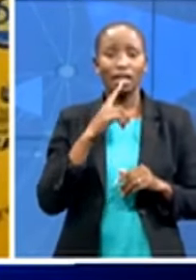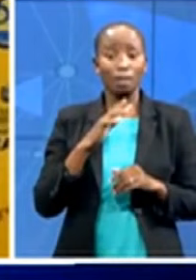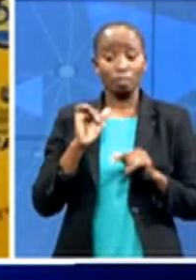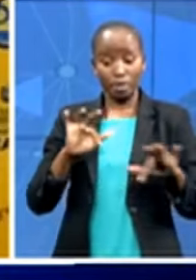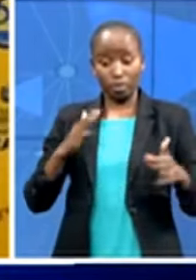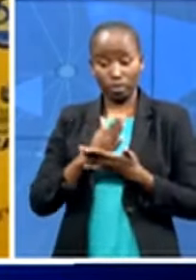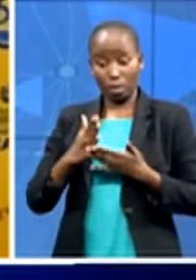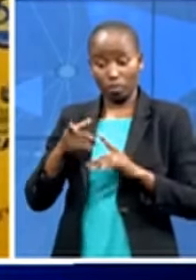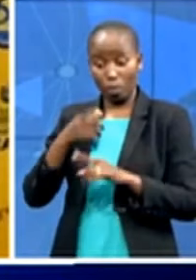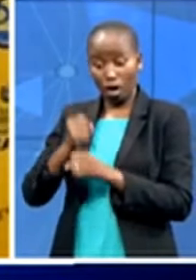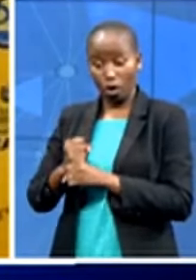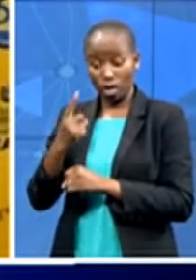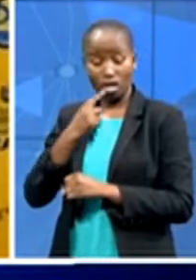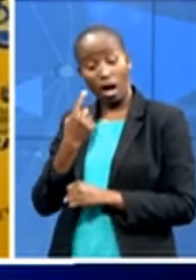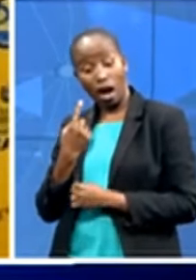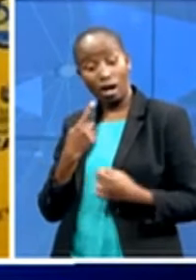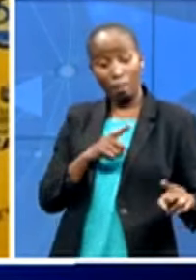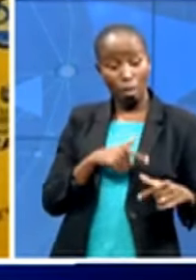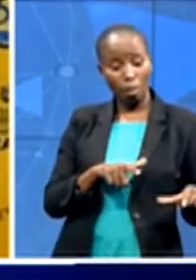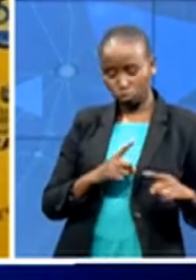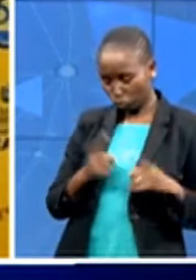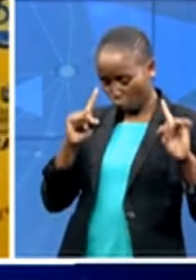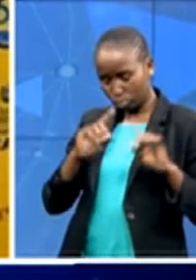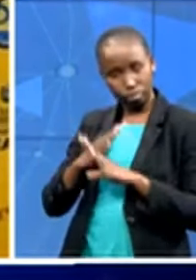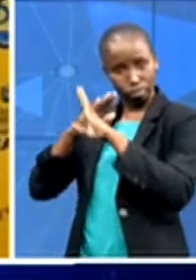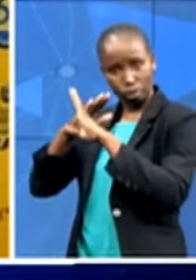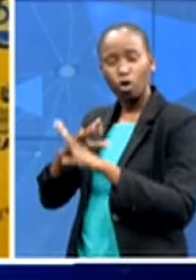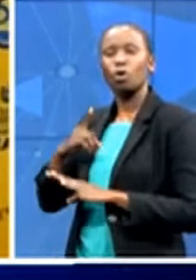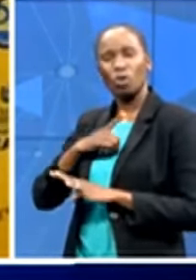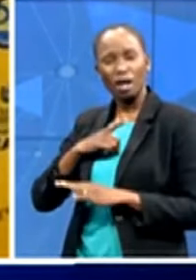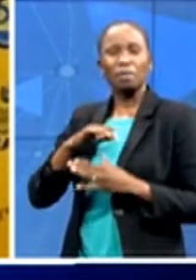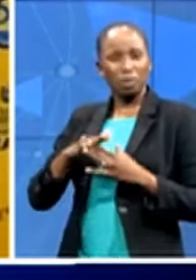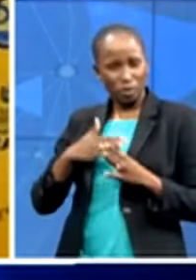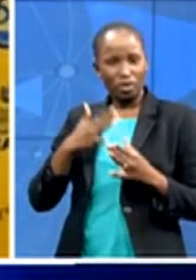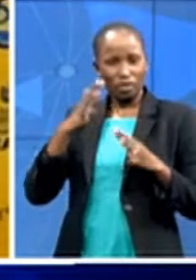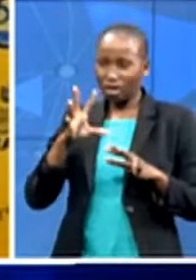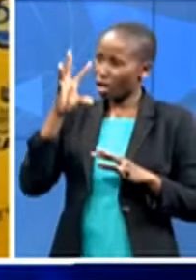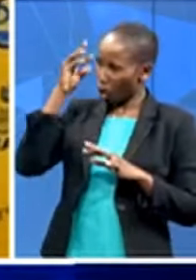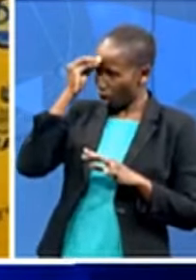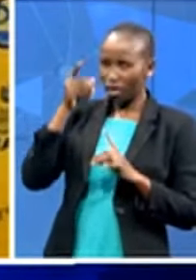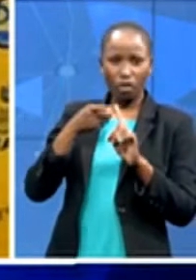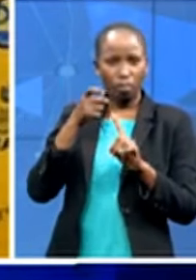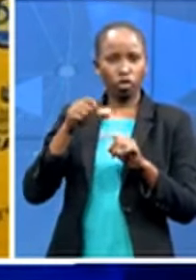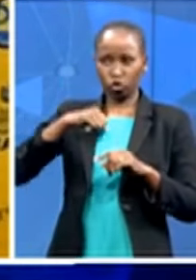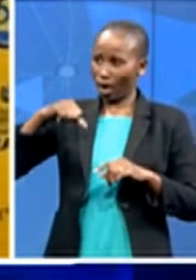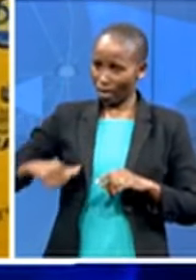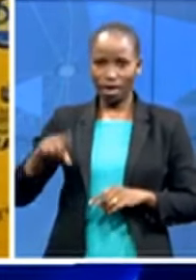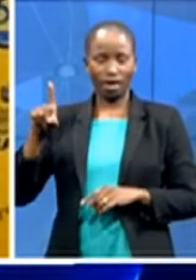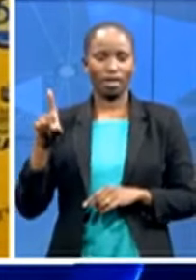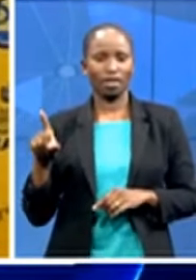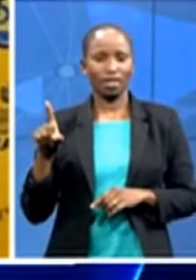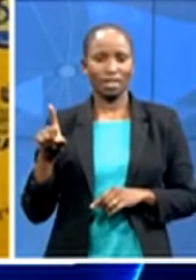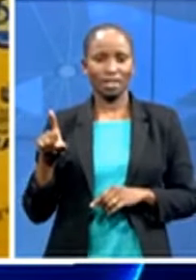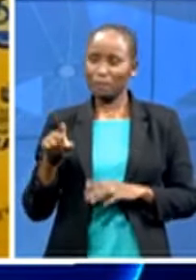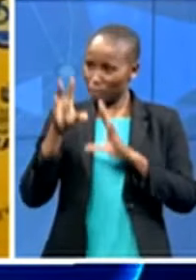because we were learning exactly from what happened in china they were able to defeat it because they quarantined wuhan